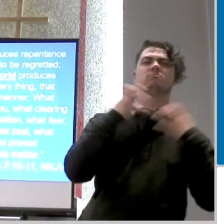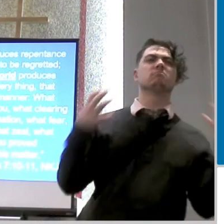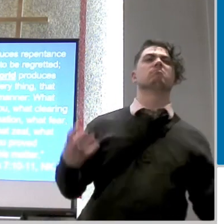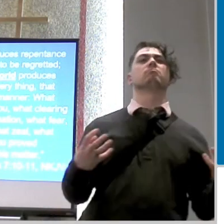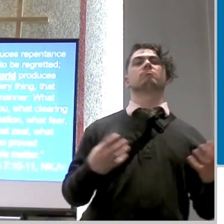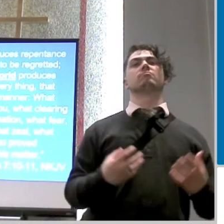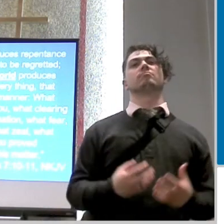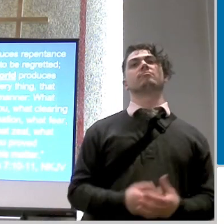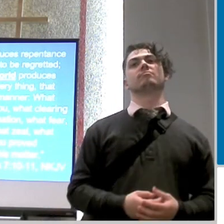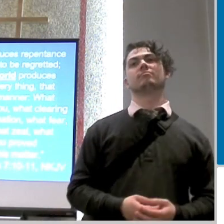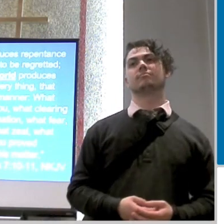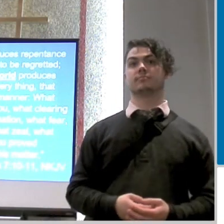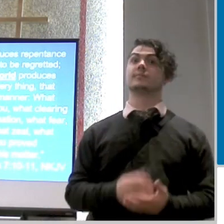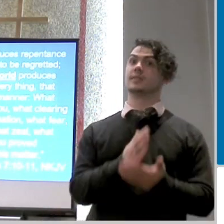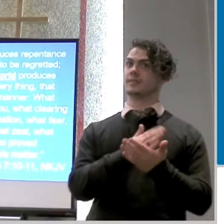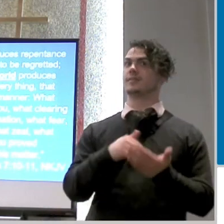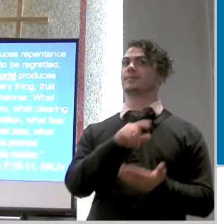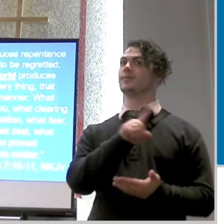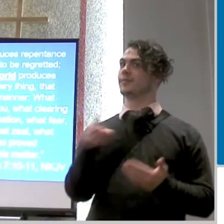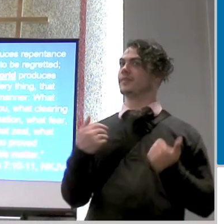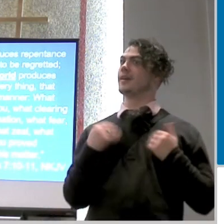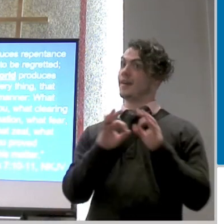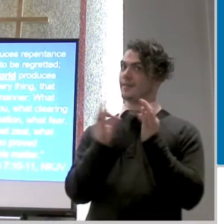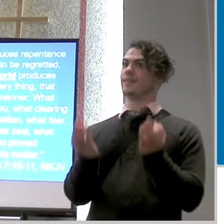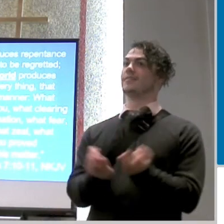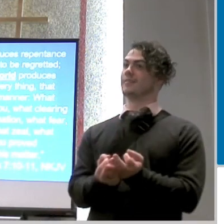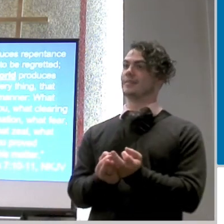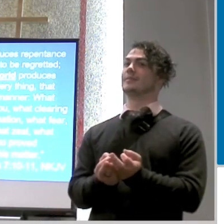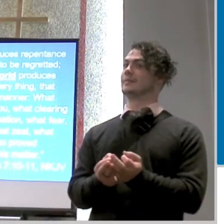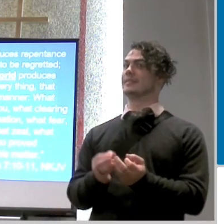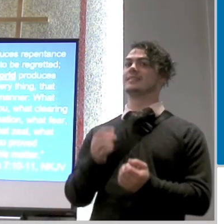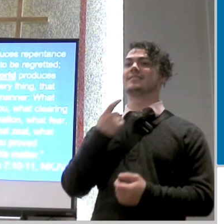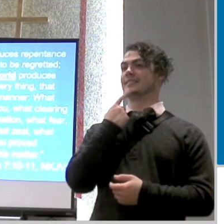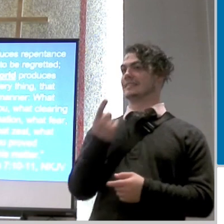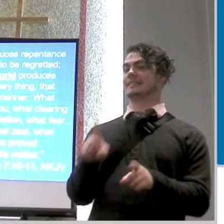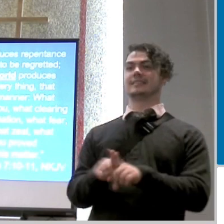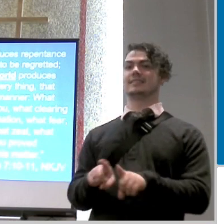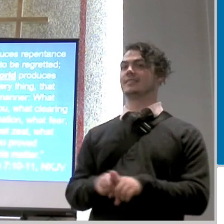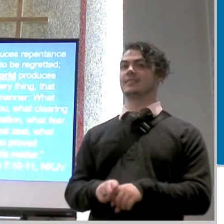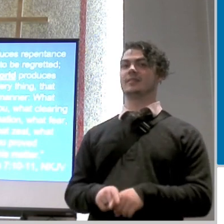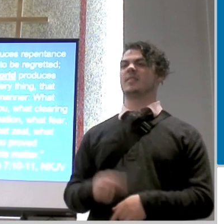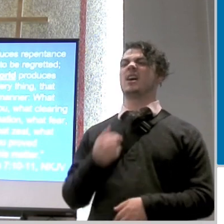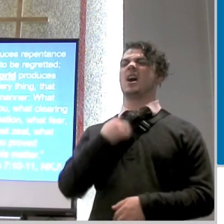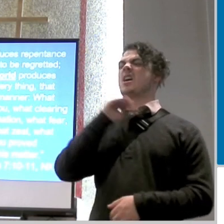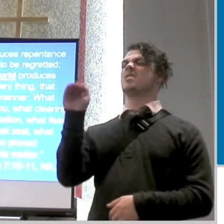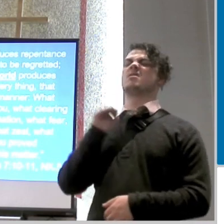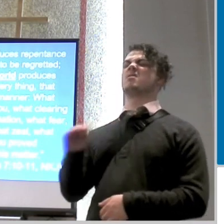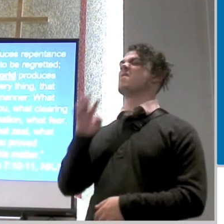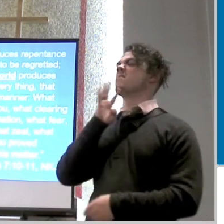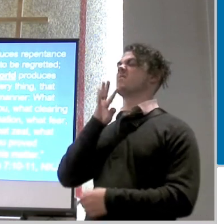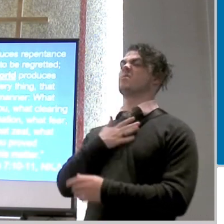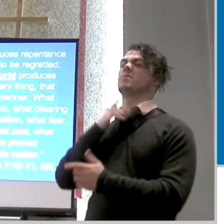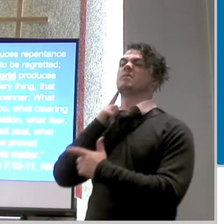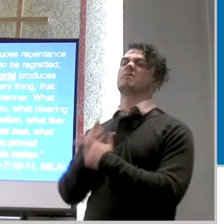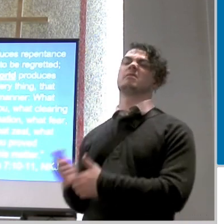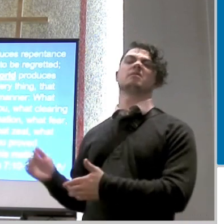you have you have biological family members who will say i'm never going to talk to my sister ever again